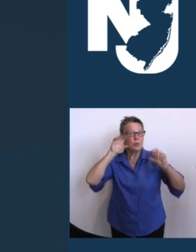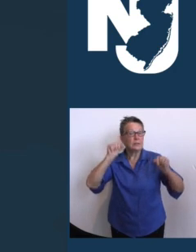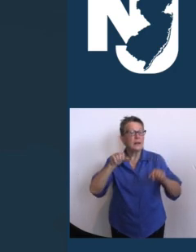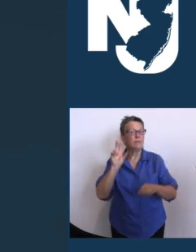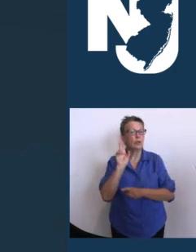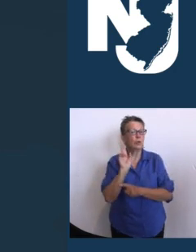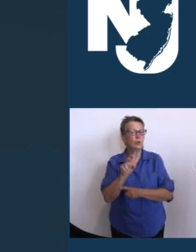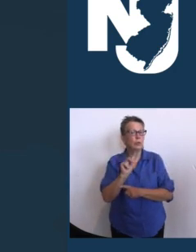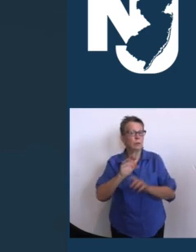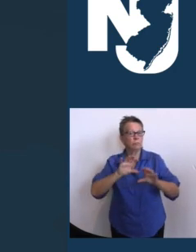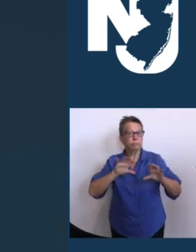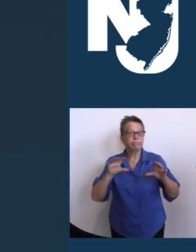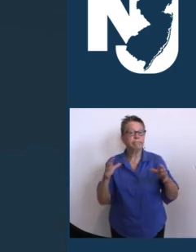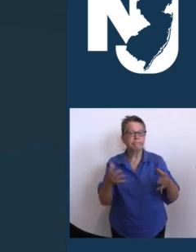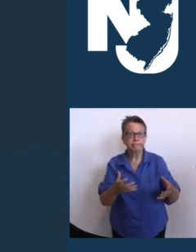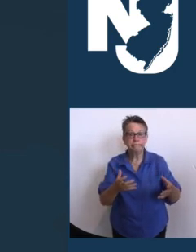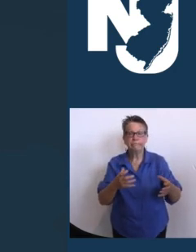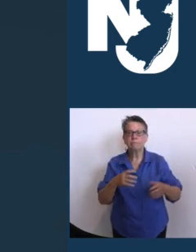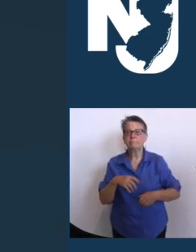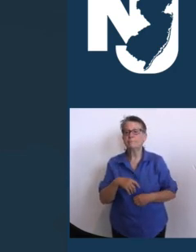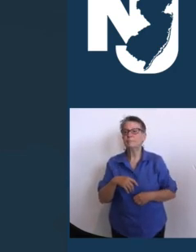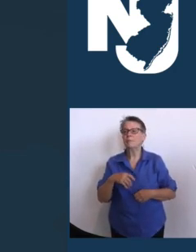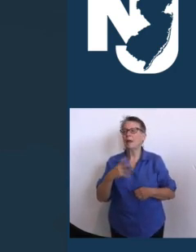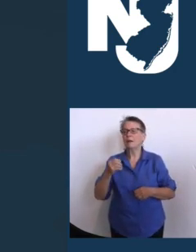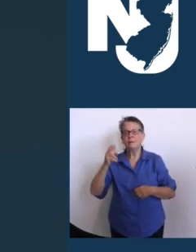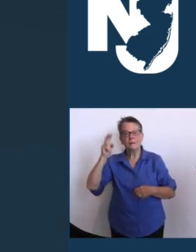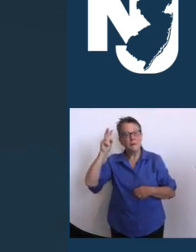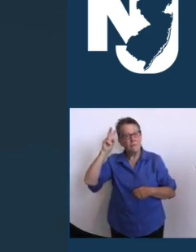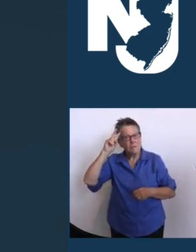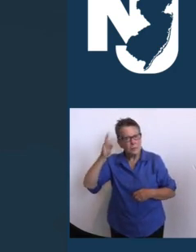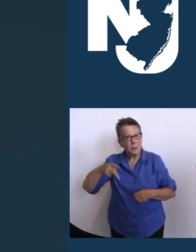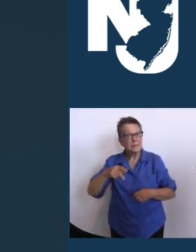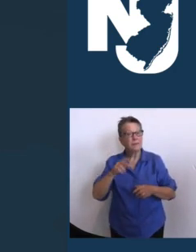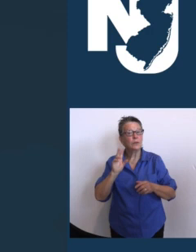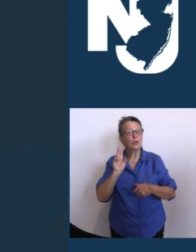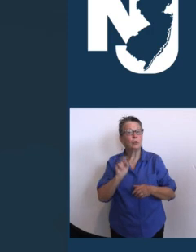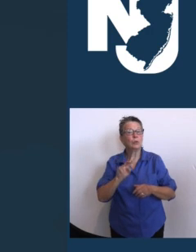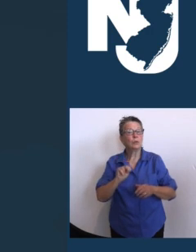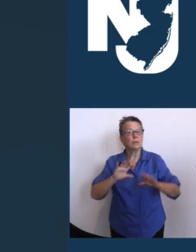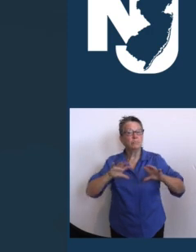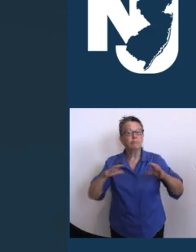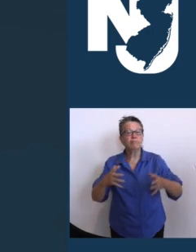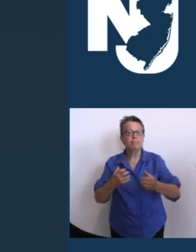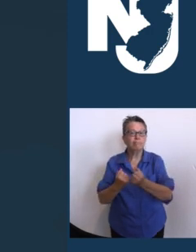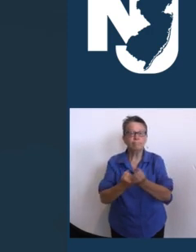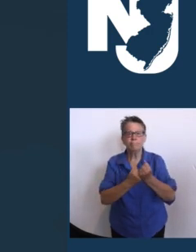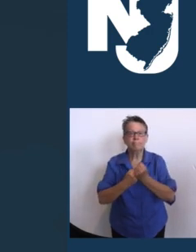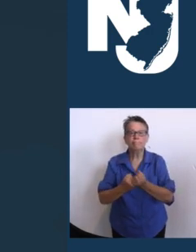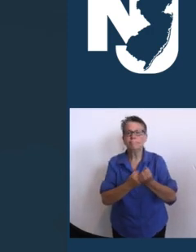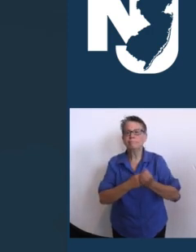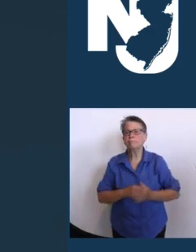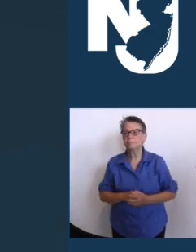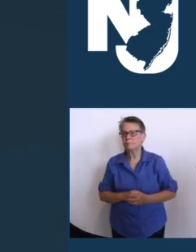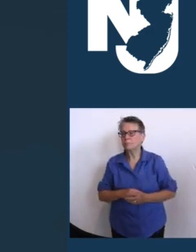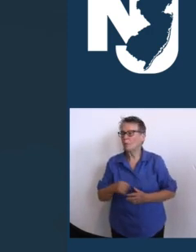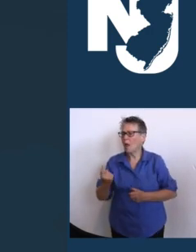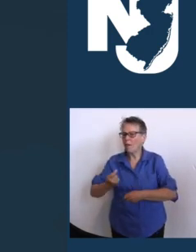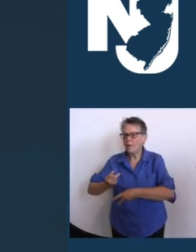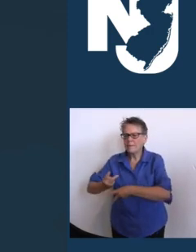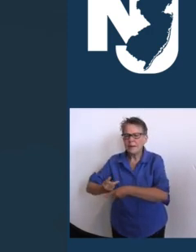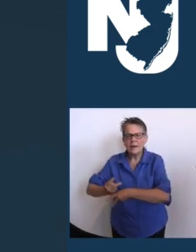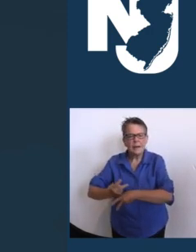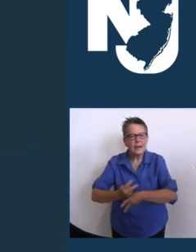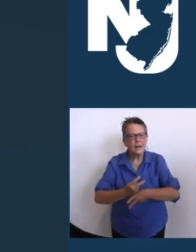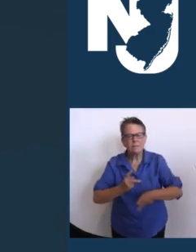also served as vice president of IBEW System Council U3, always looking after his brothers and sisters in